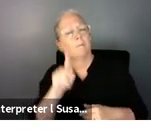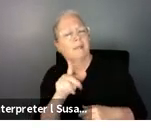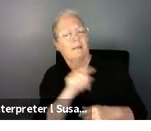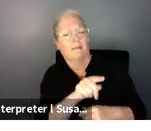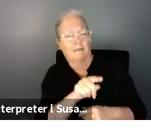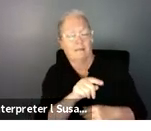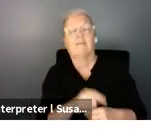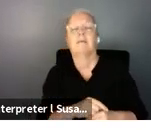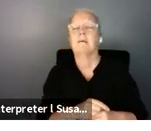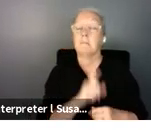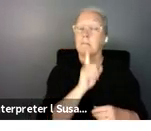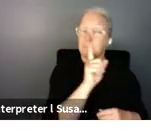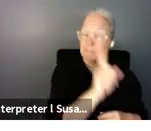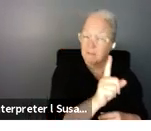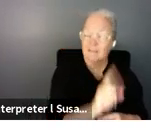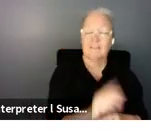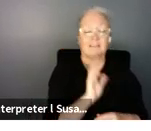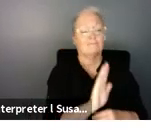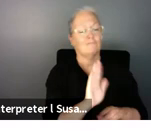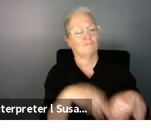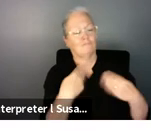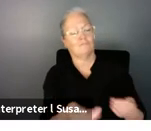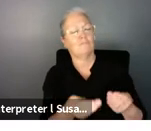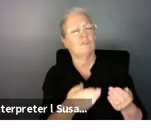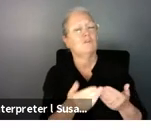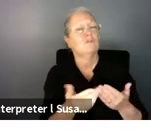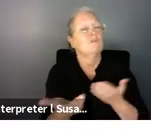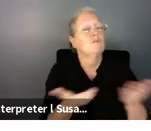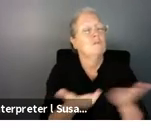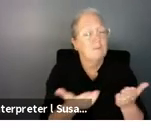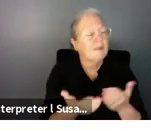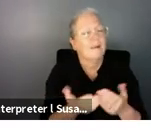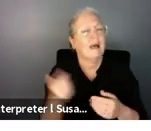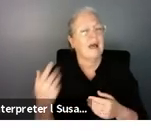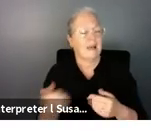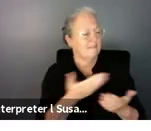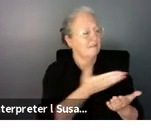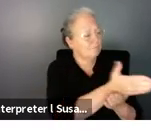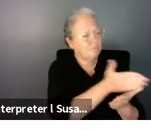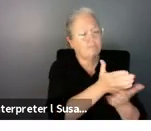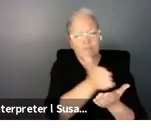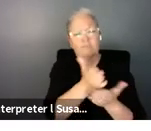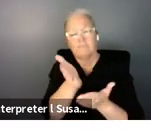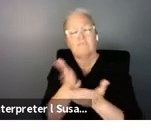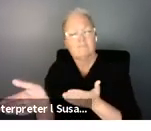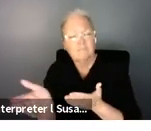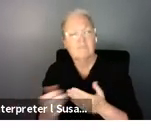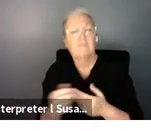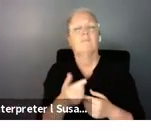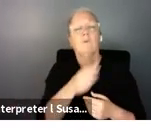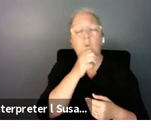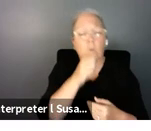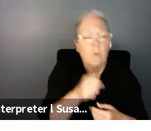scope of services so there would be a wider range of community services for families and older persons